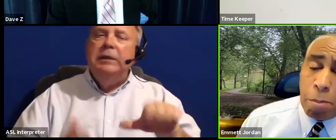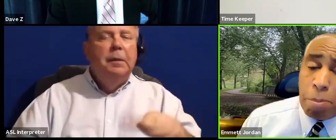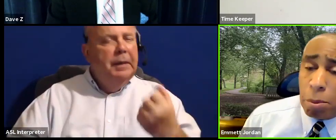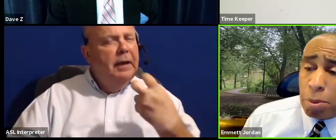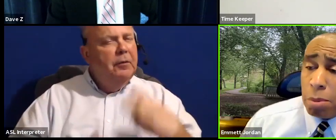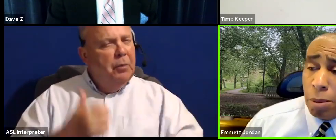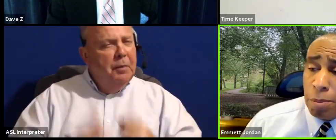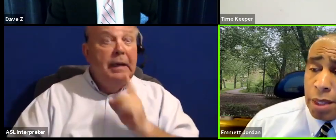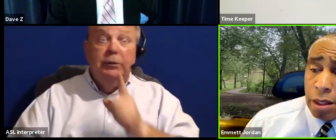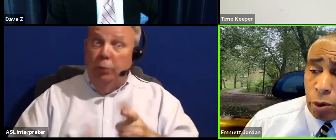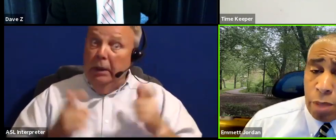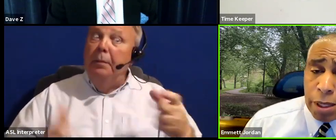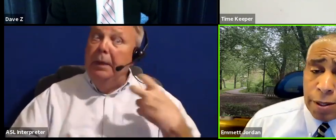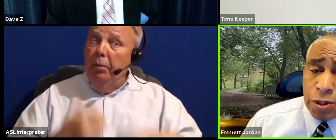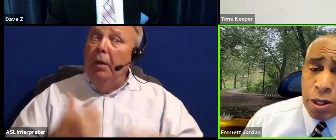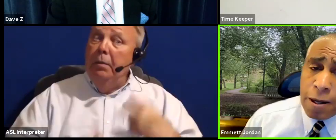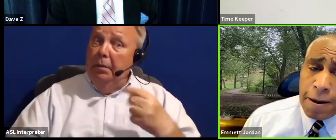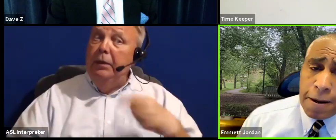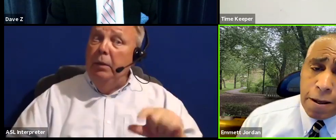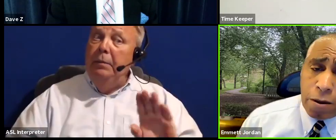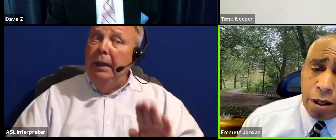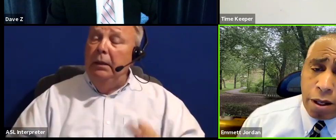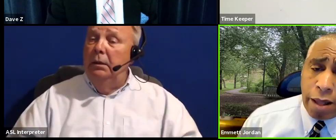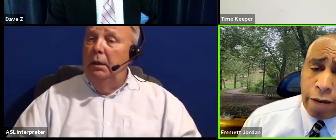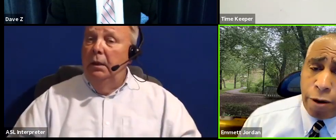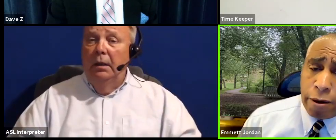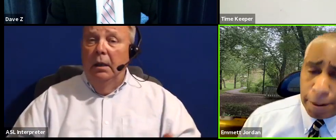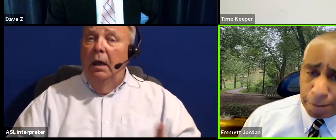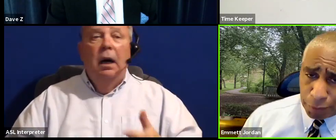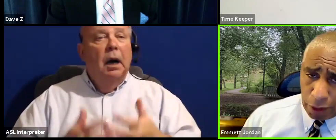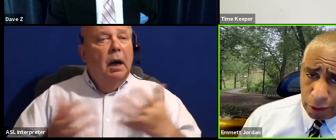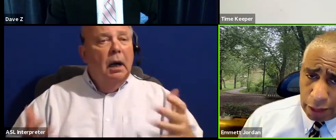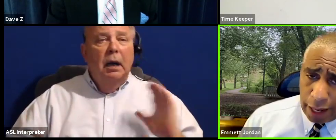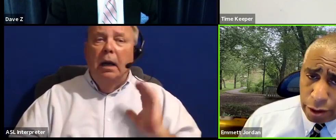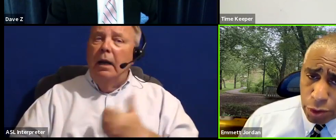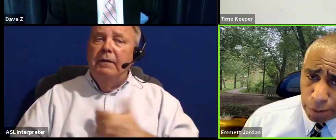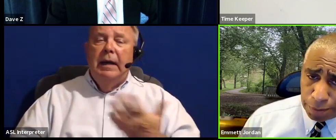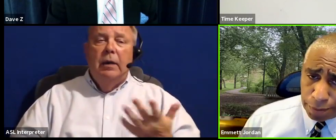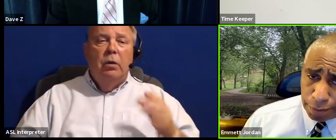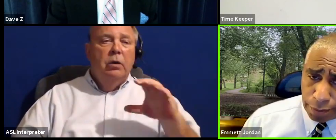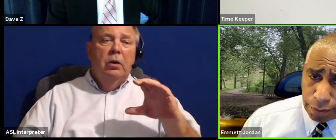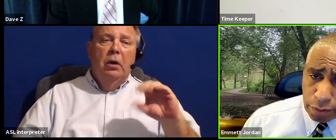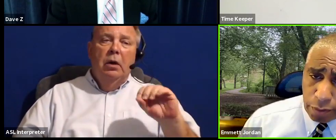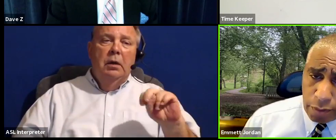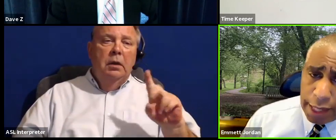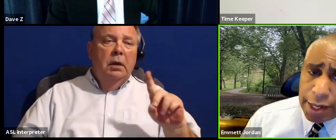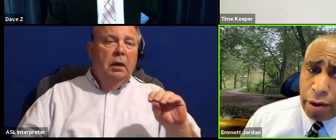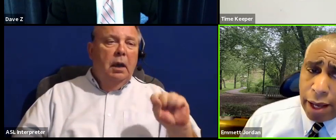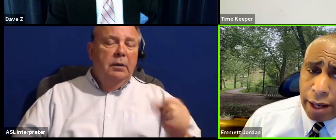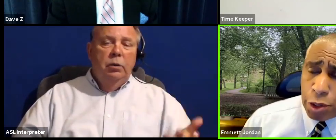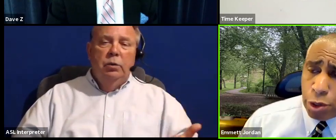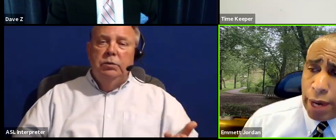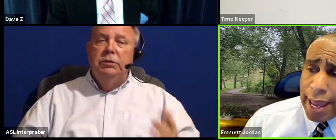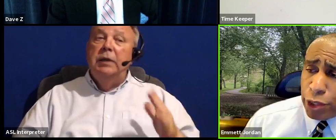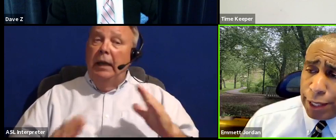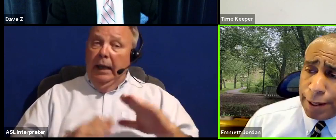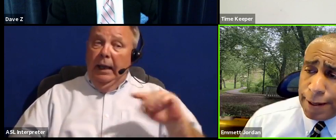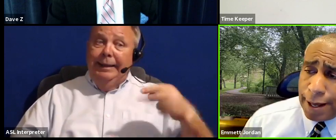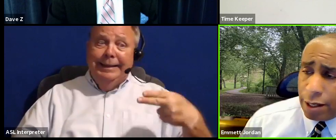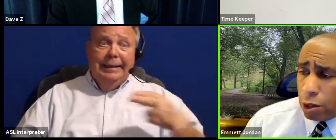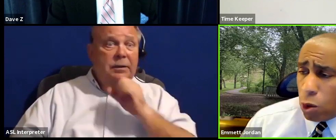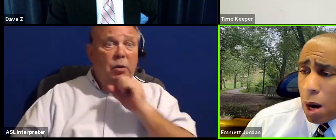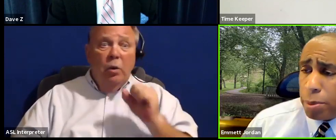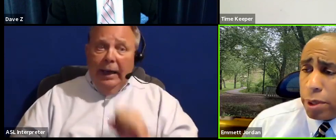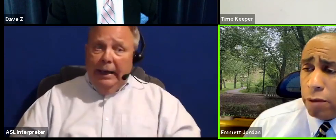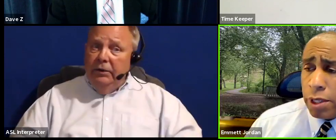it's really a big problem in Greenbelt is, you know, a lot of our condos and townhouses are aging